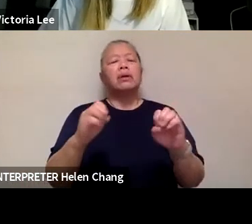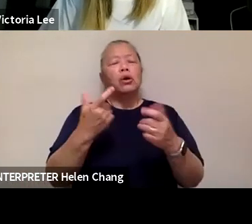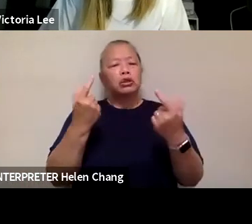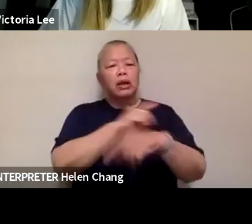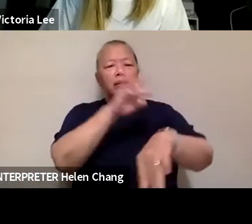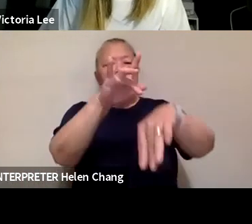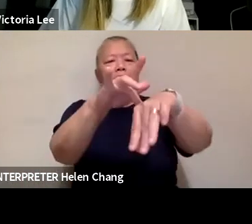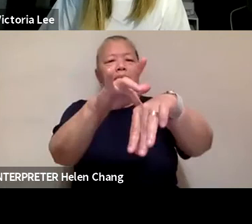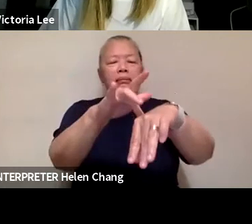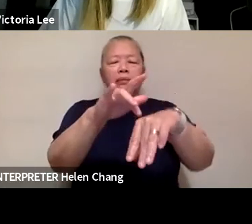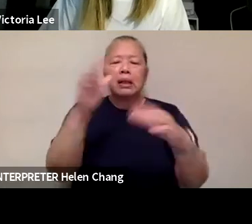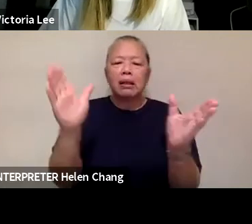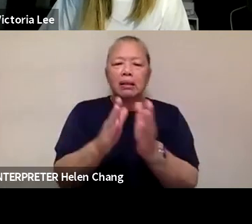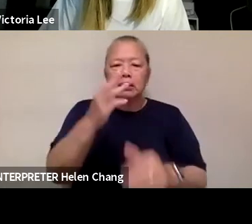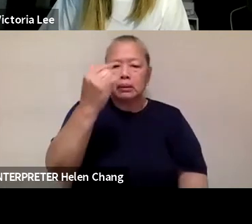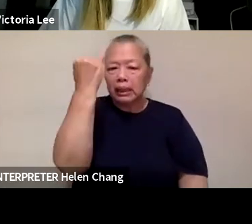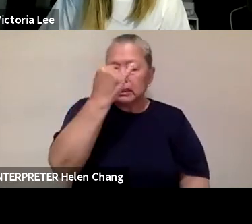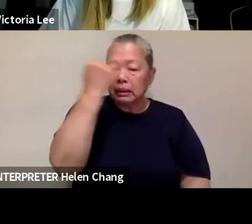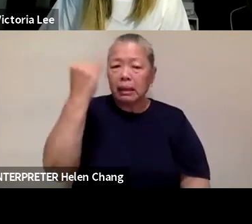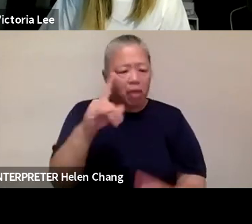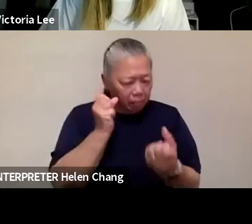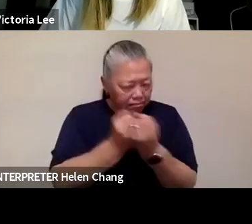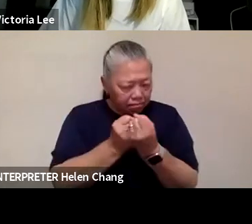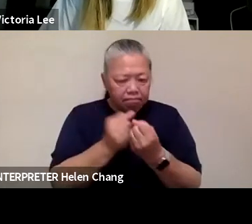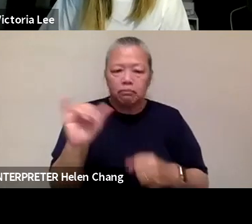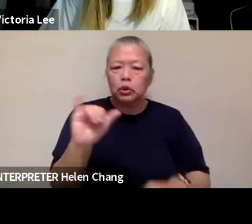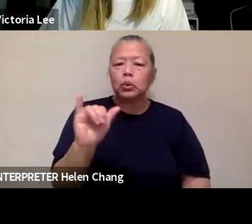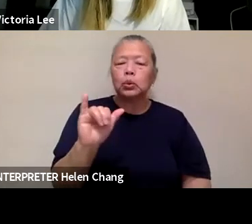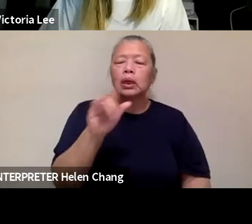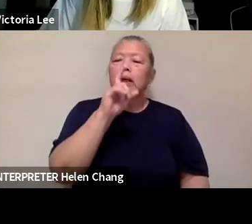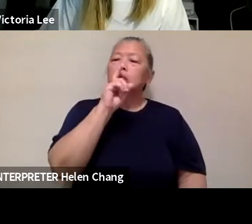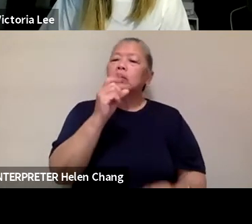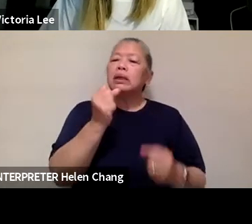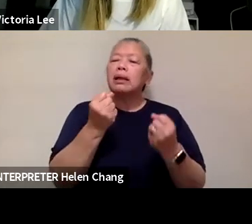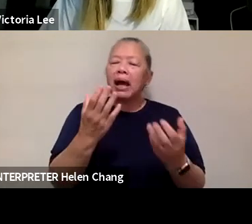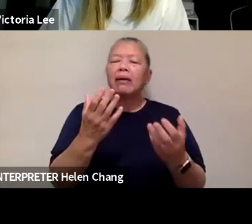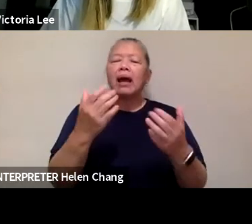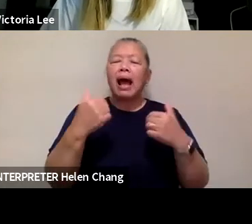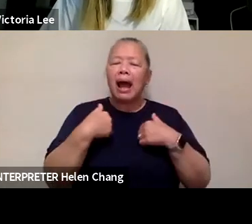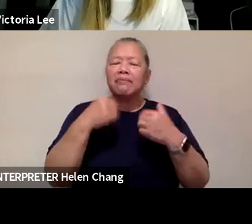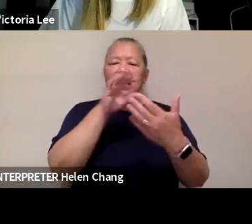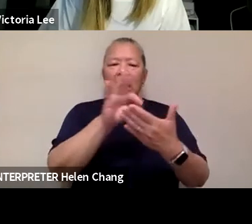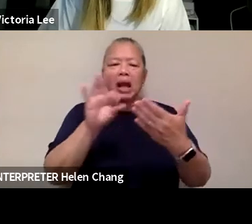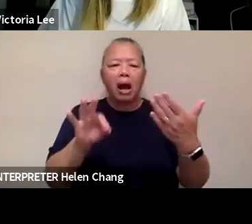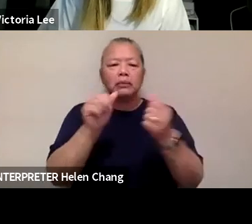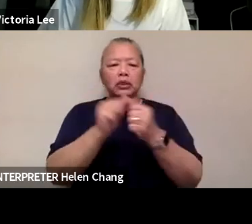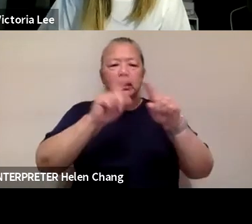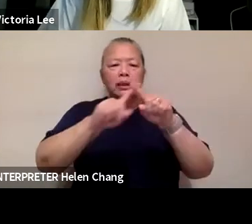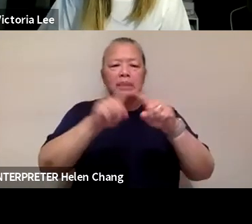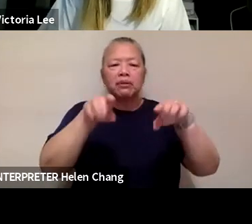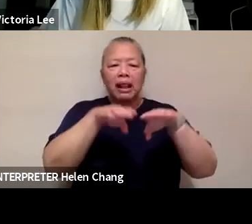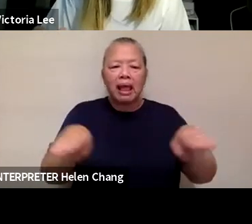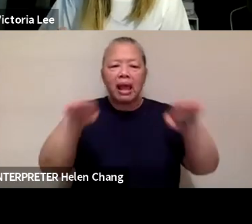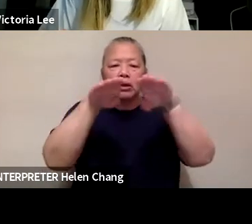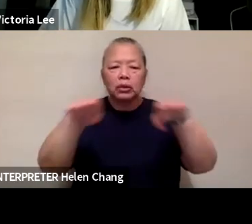little Italy. They are in it as much as they, so it's about this multi-layer option of coalition that is